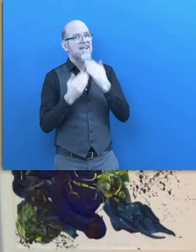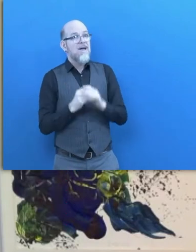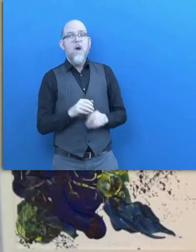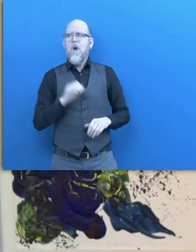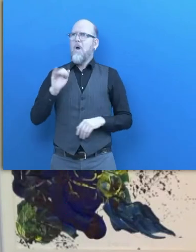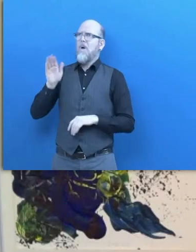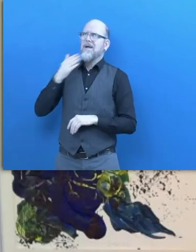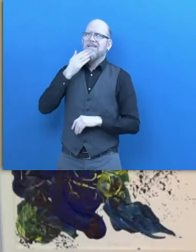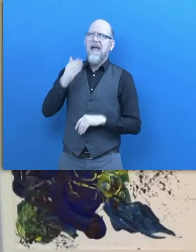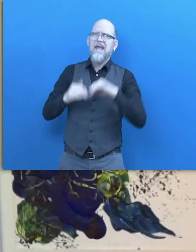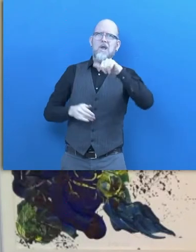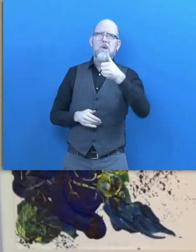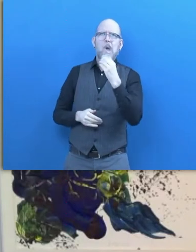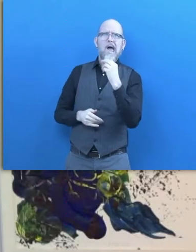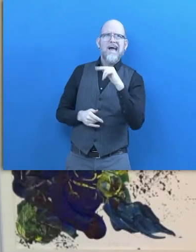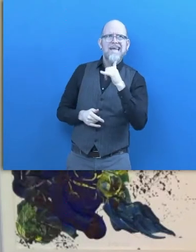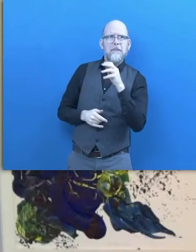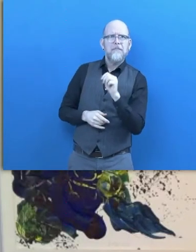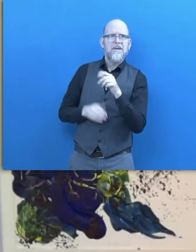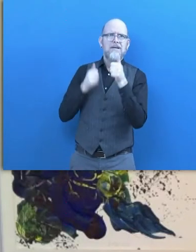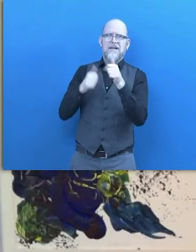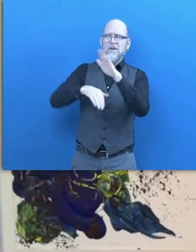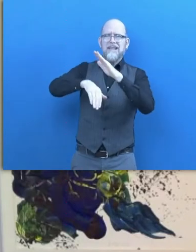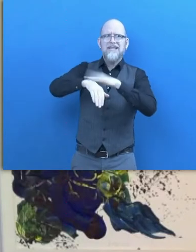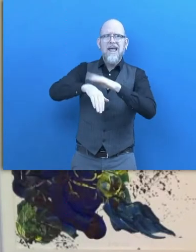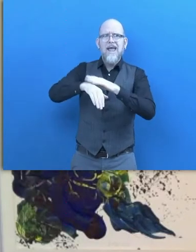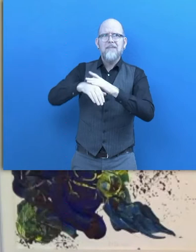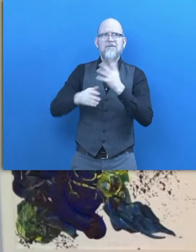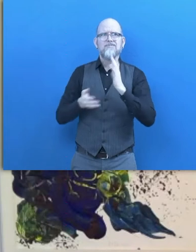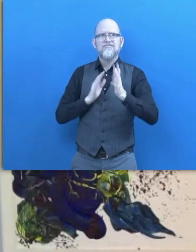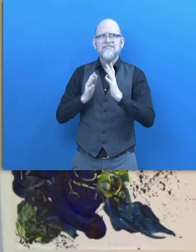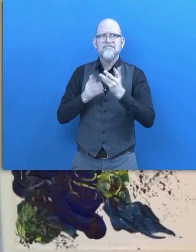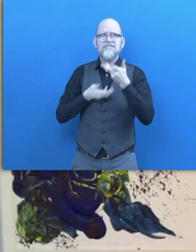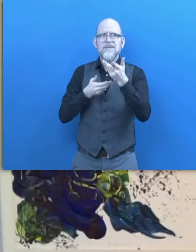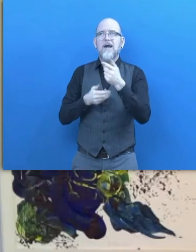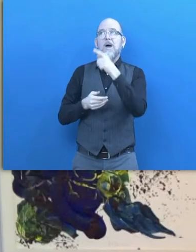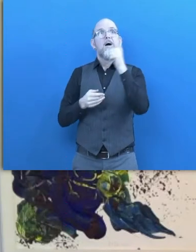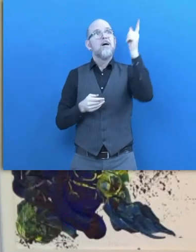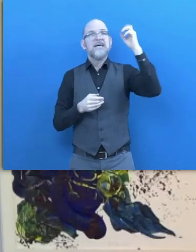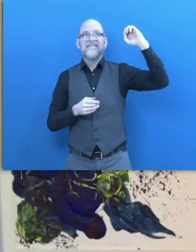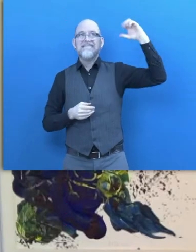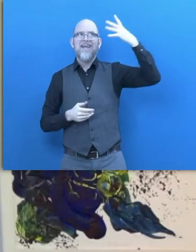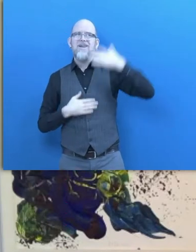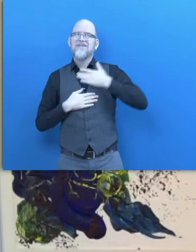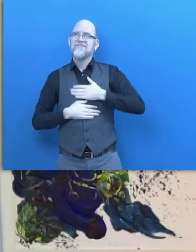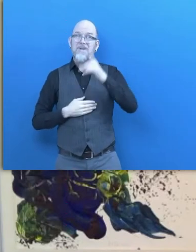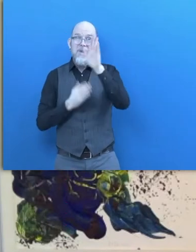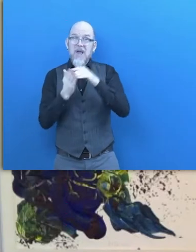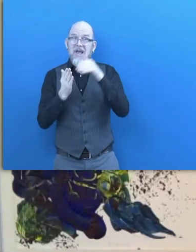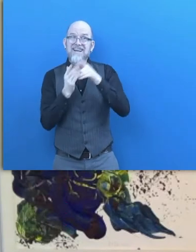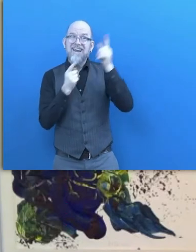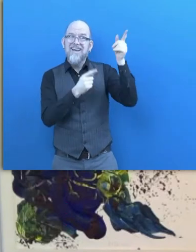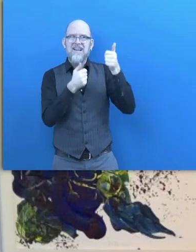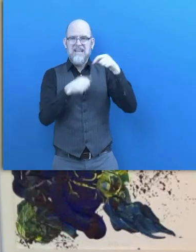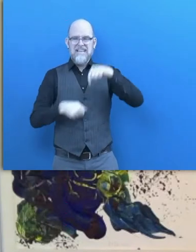for your time. I hope you keep enjoying the nice weather in New Zealand compared to Switzerland, where all the snow is melting.